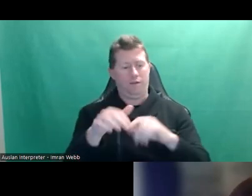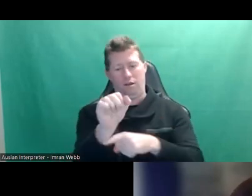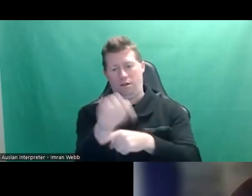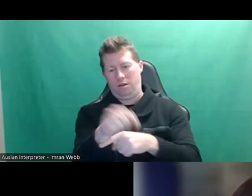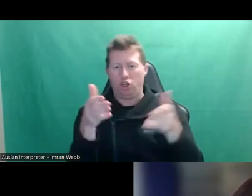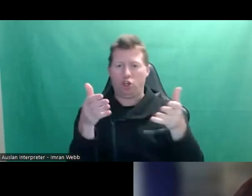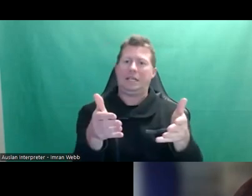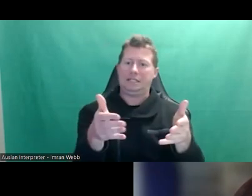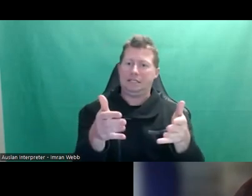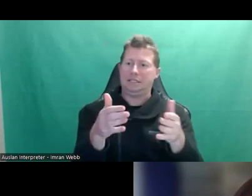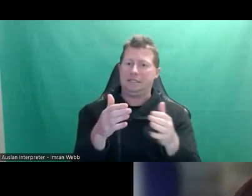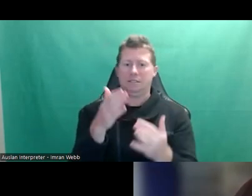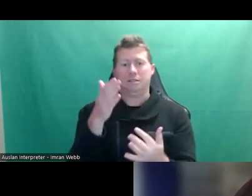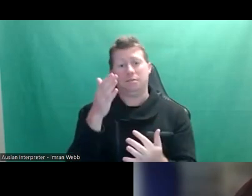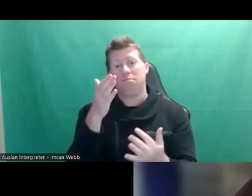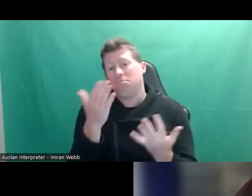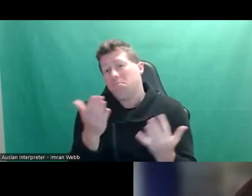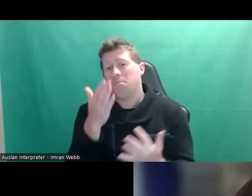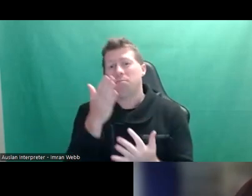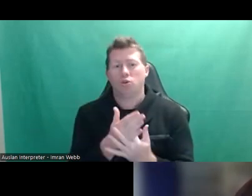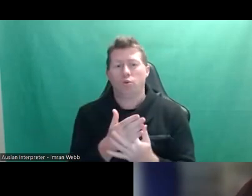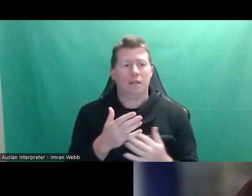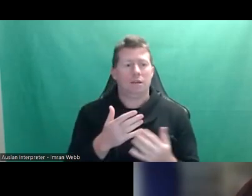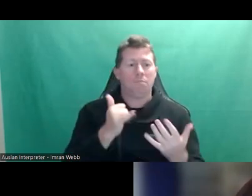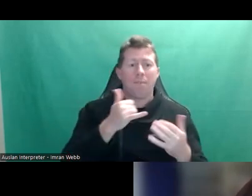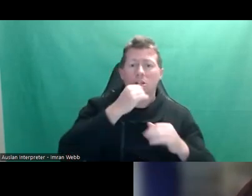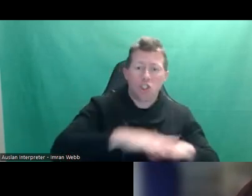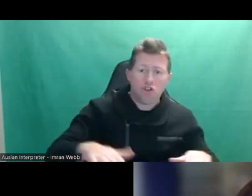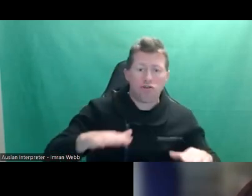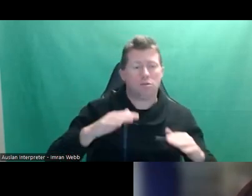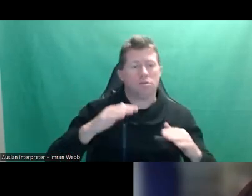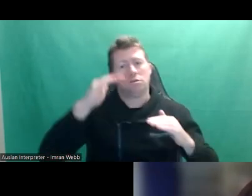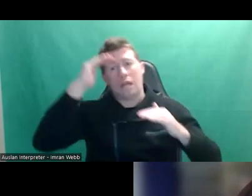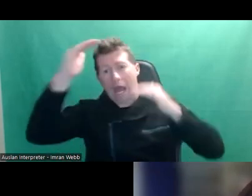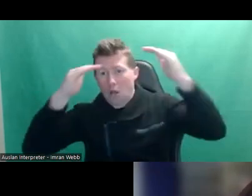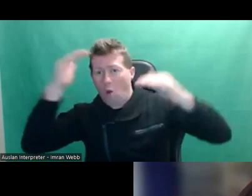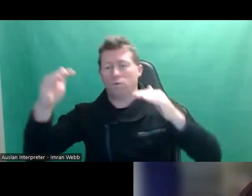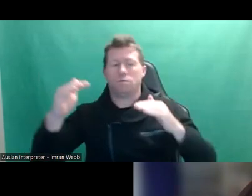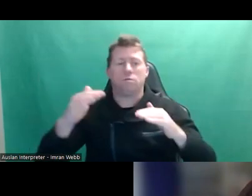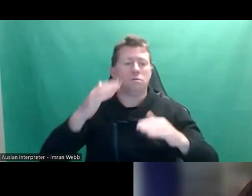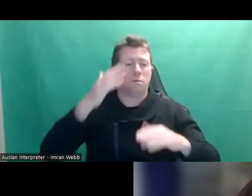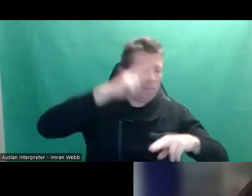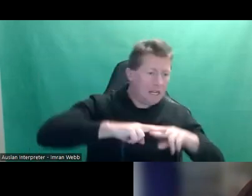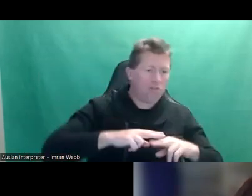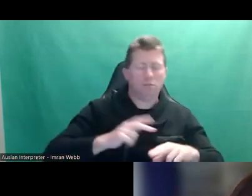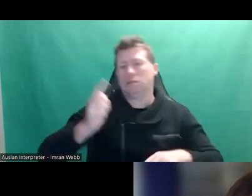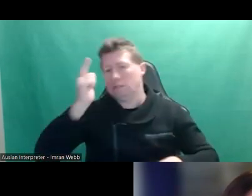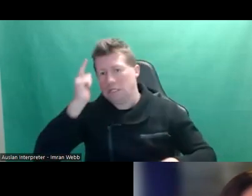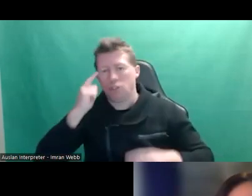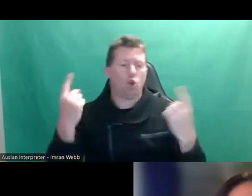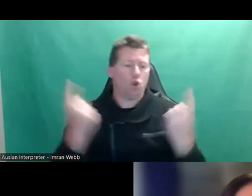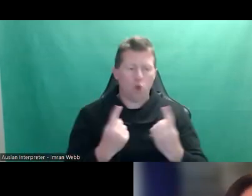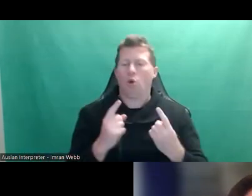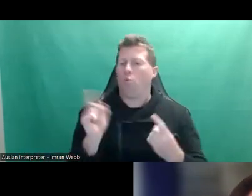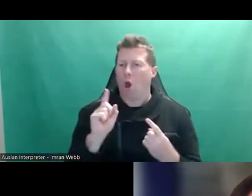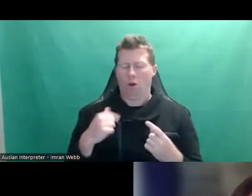specifically between kind of children and adults, whether that's parents or teachers or whoever it is, what do we need to think